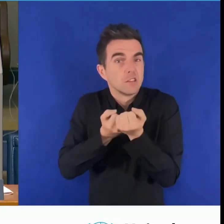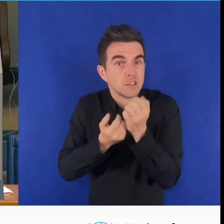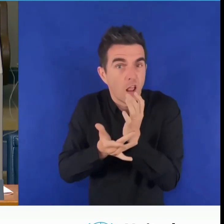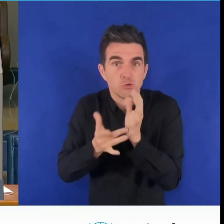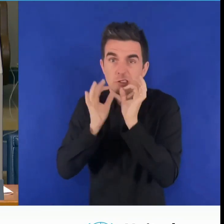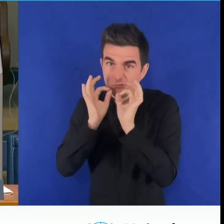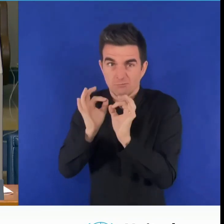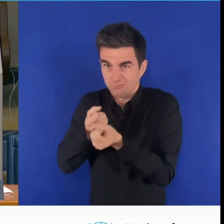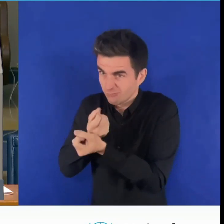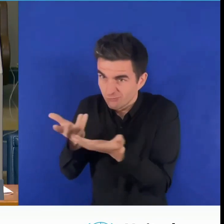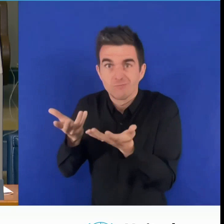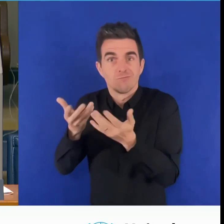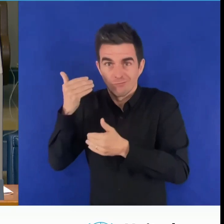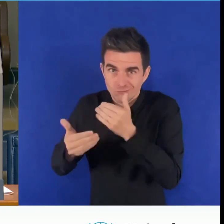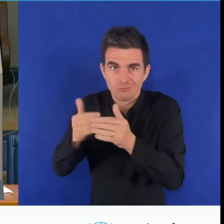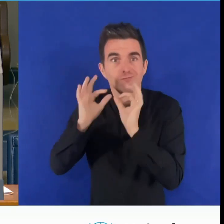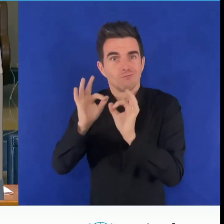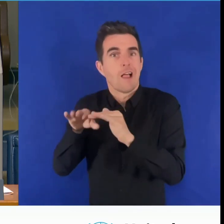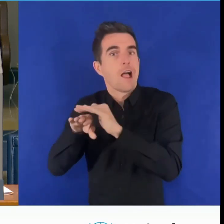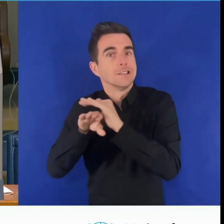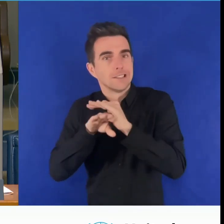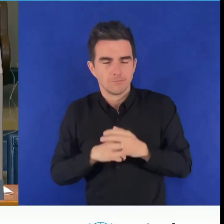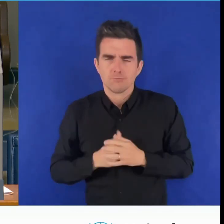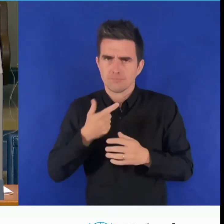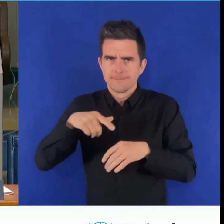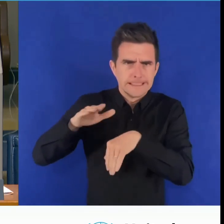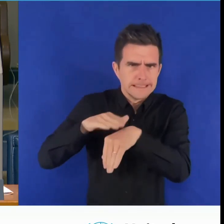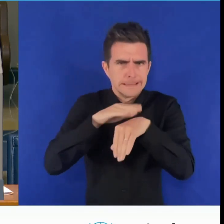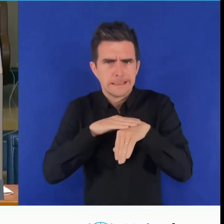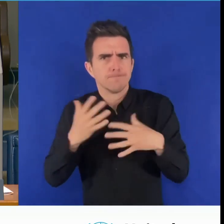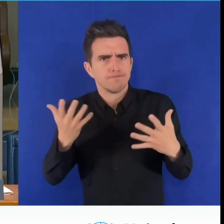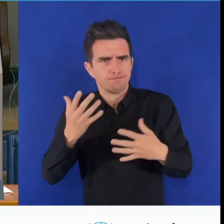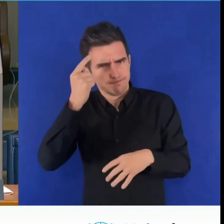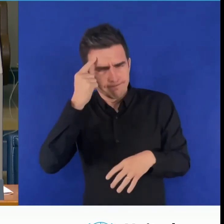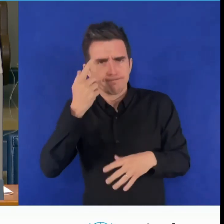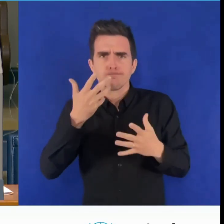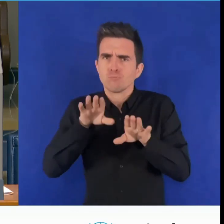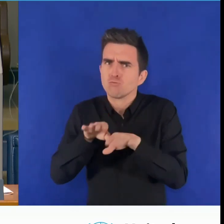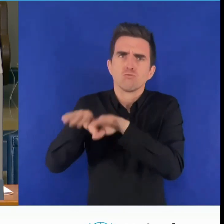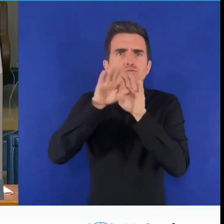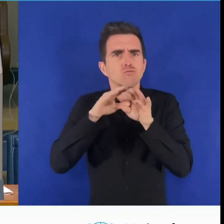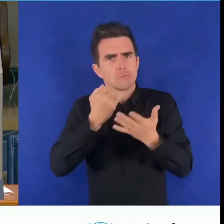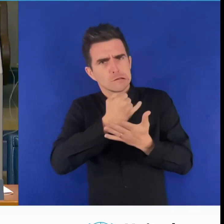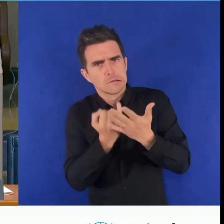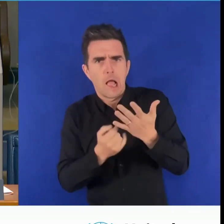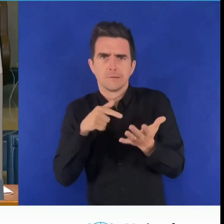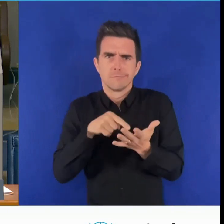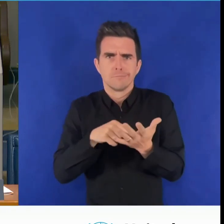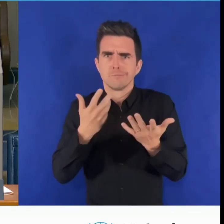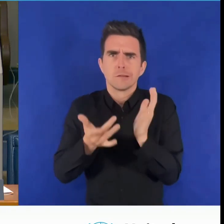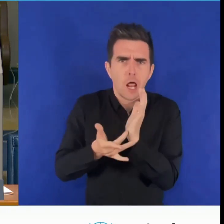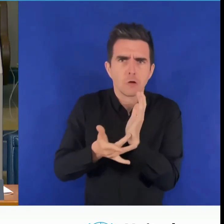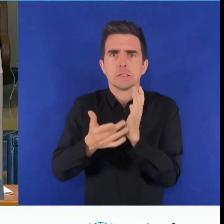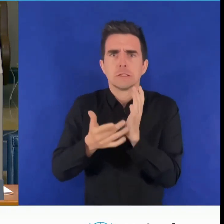and to involve persons with disabilities in the production of persons with disabilities, both by participating as expert